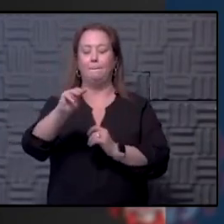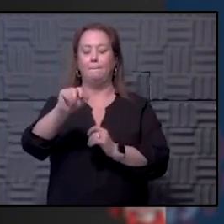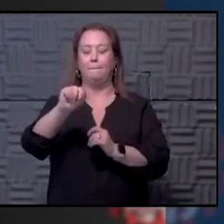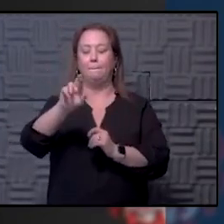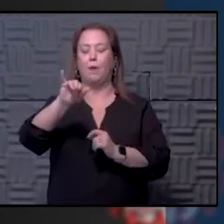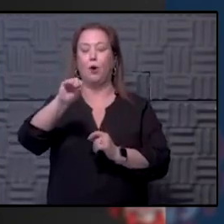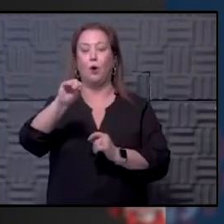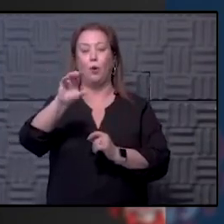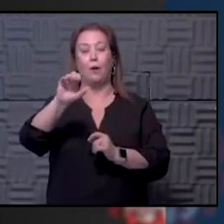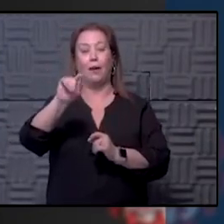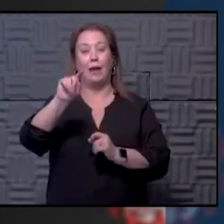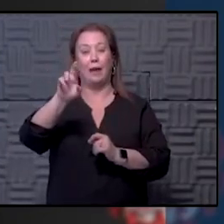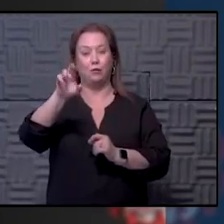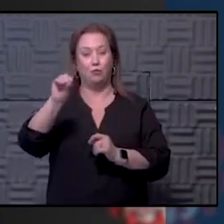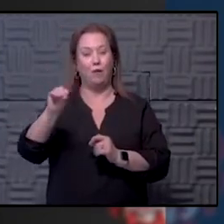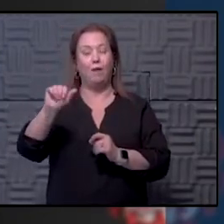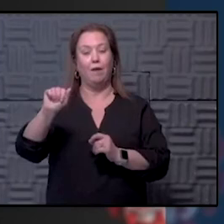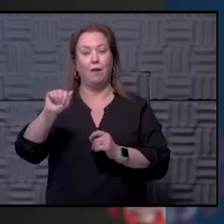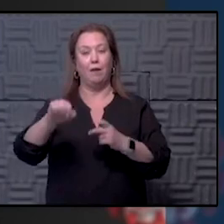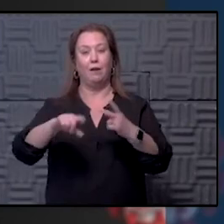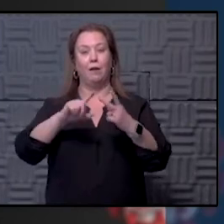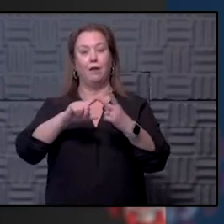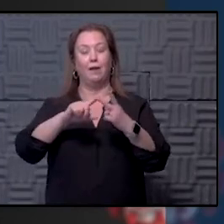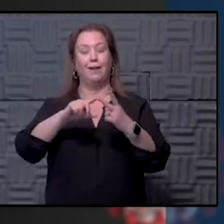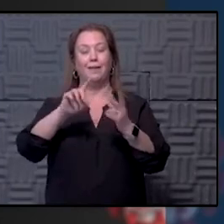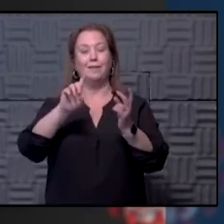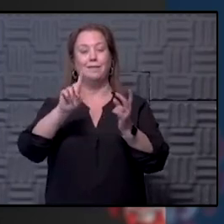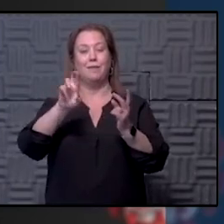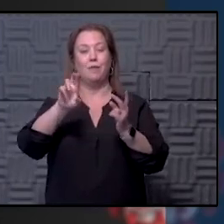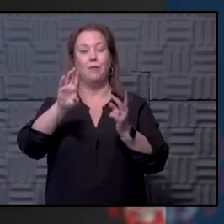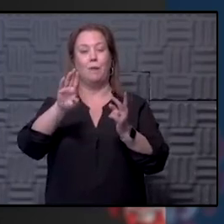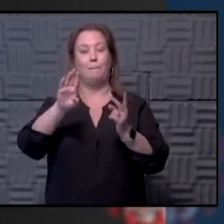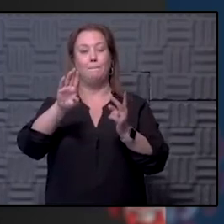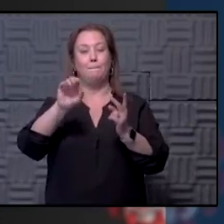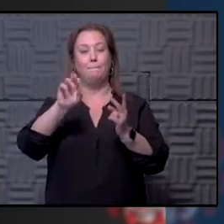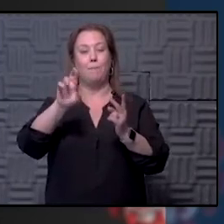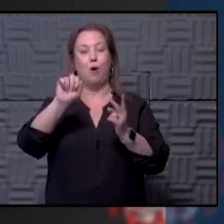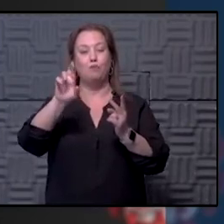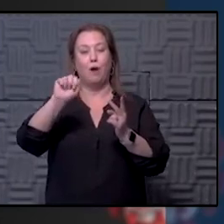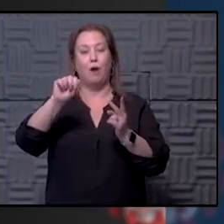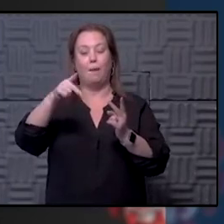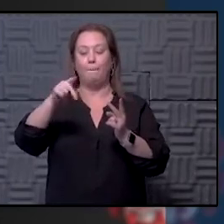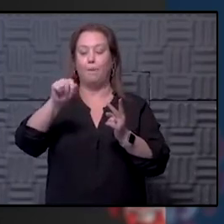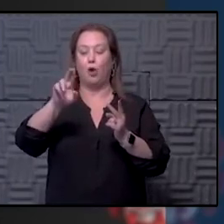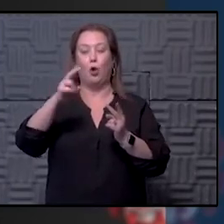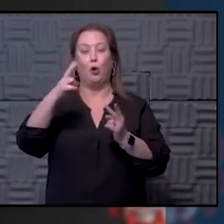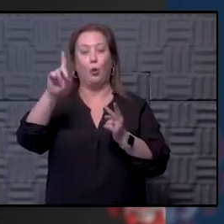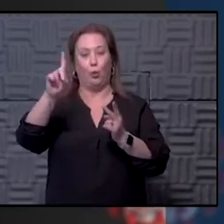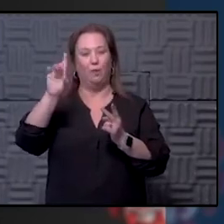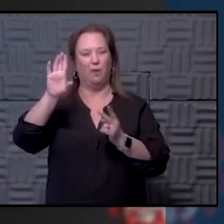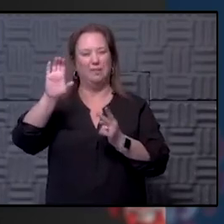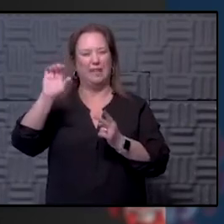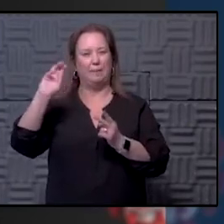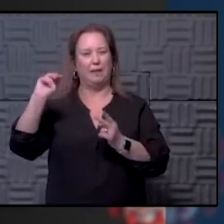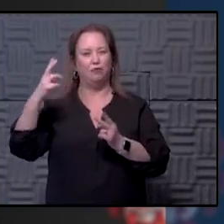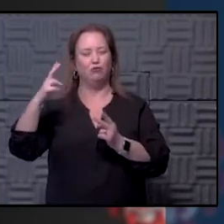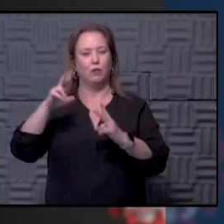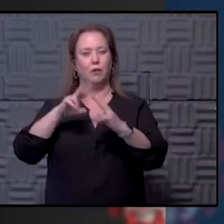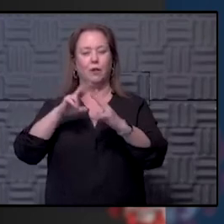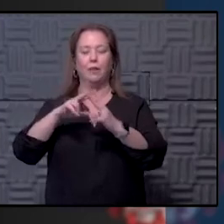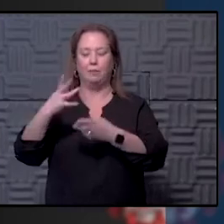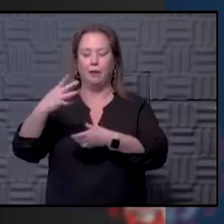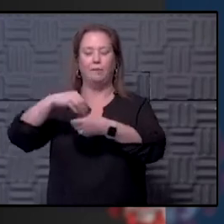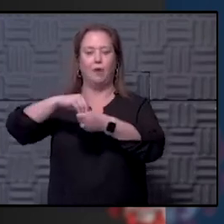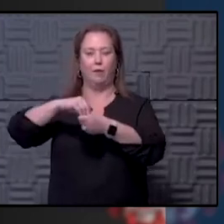chair of clinical and translational research here at KU, and Dr. Barbara Pahoud from Children's Mercy Hospital, of their heads of research and a person who's been intimately